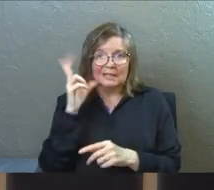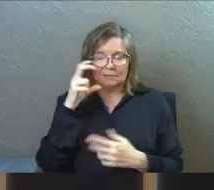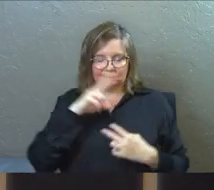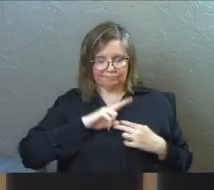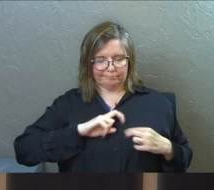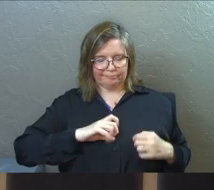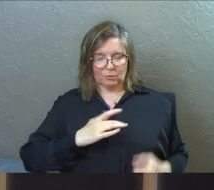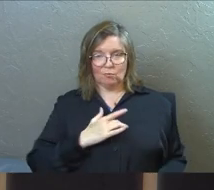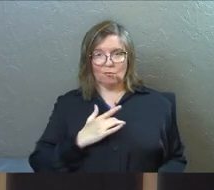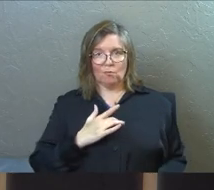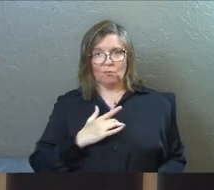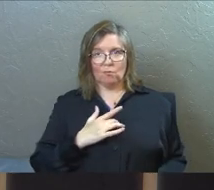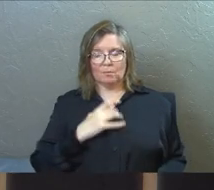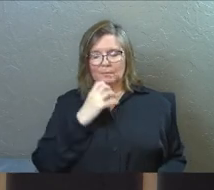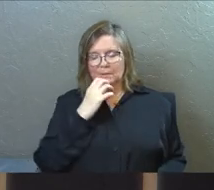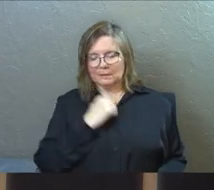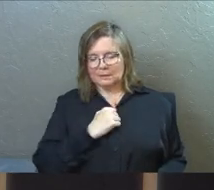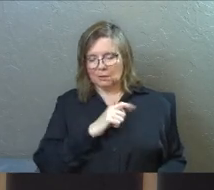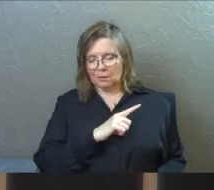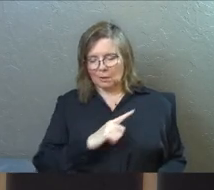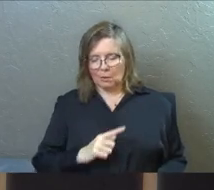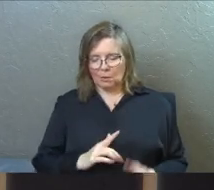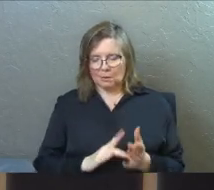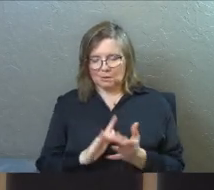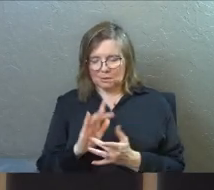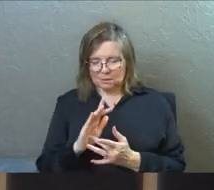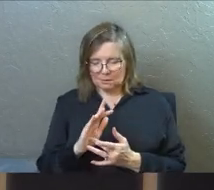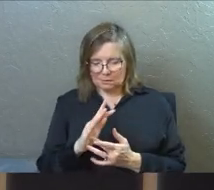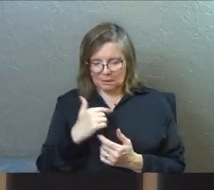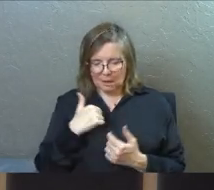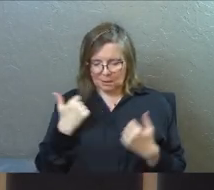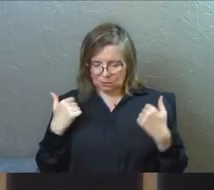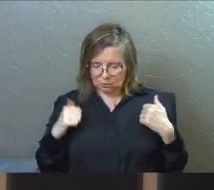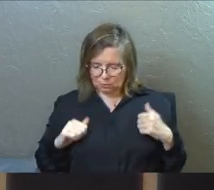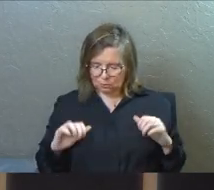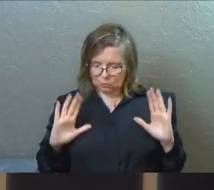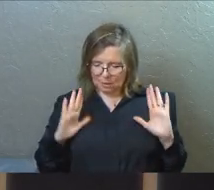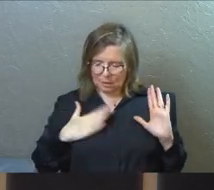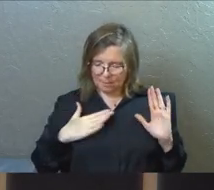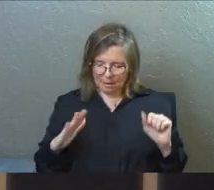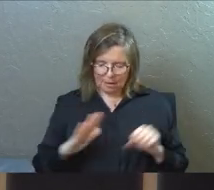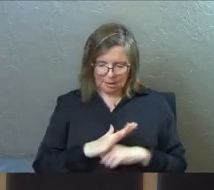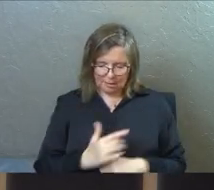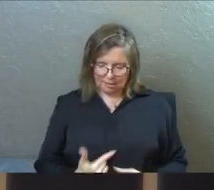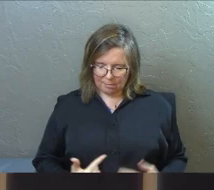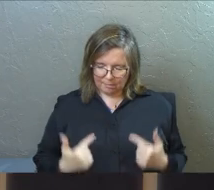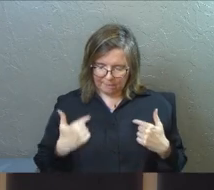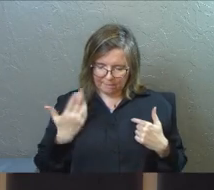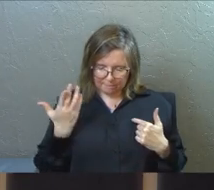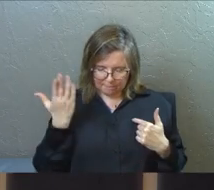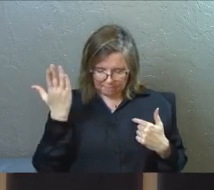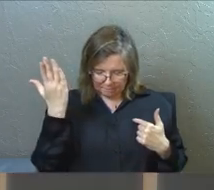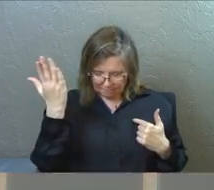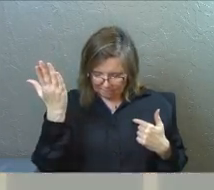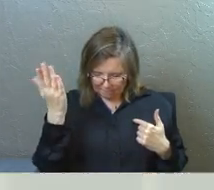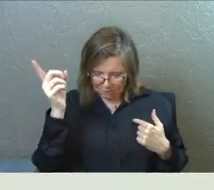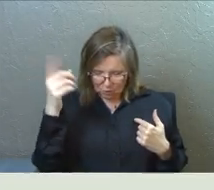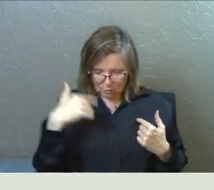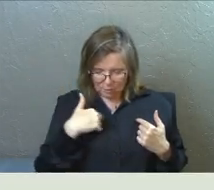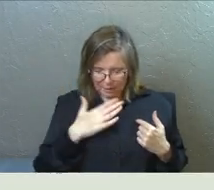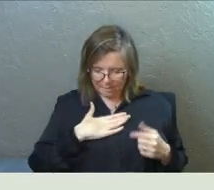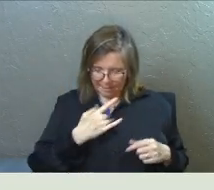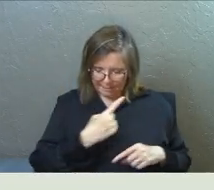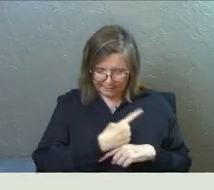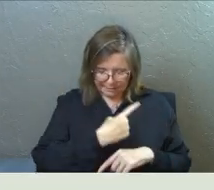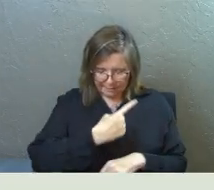your heart. Dear Lord Jesus, I surrender my life to you. You have